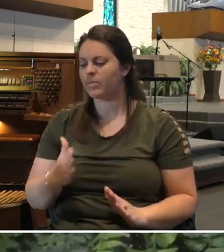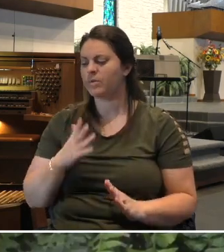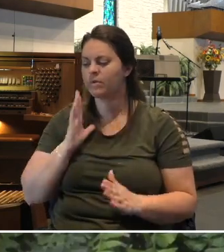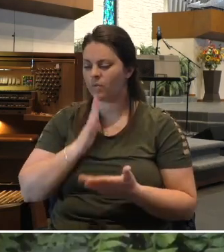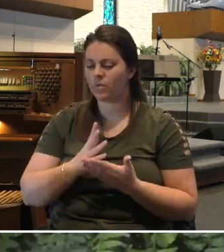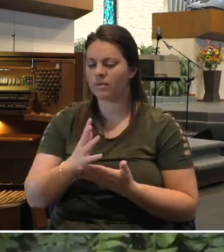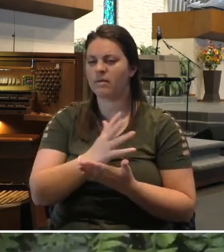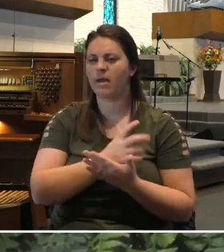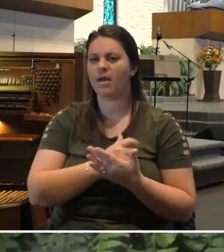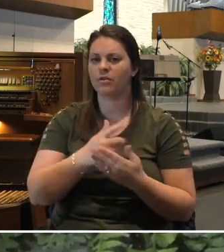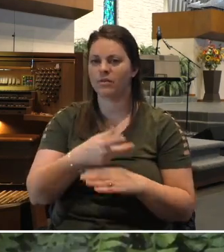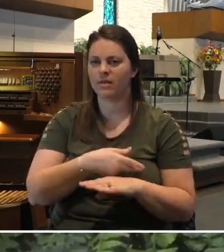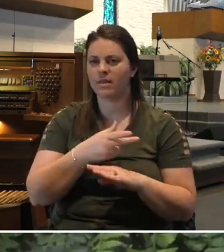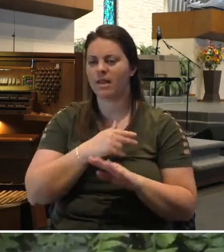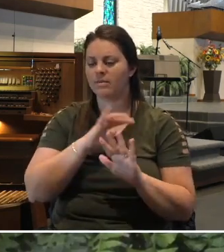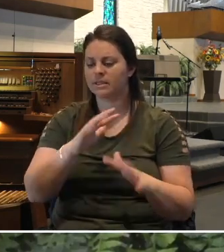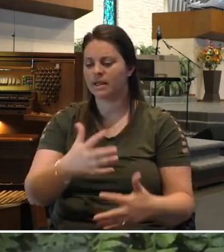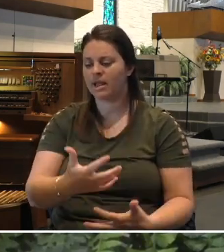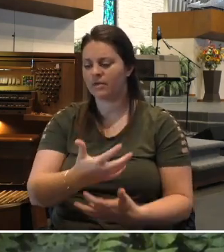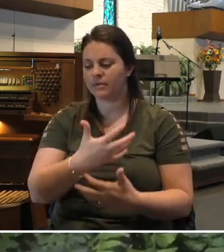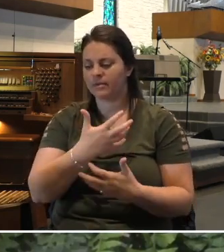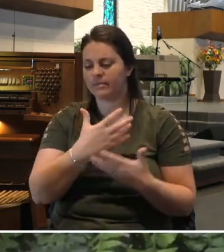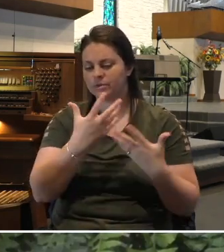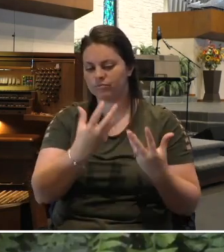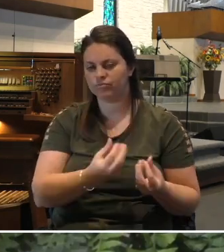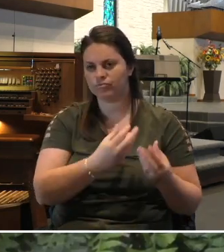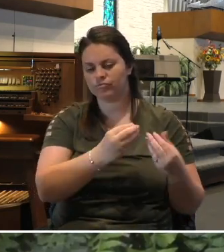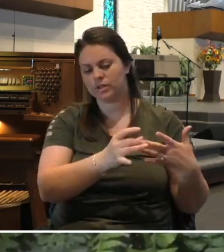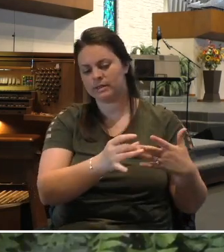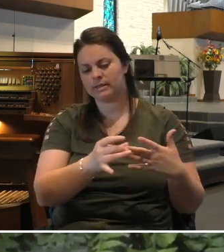bosom and gently lead the mother sheep.